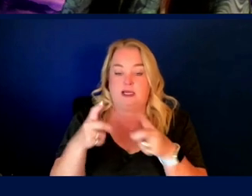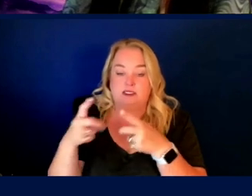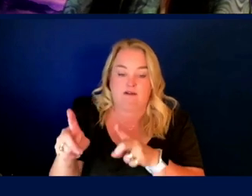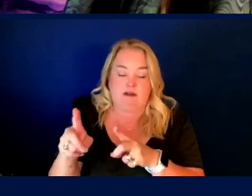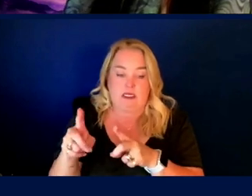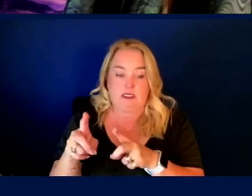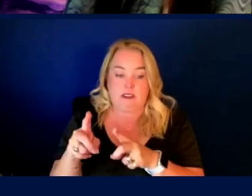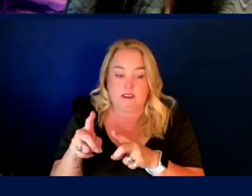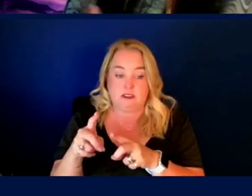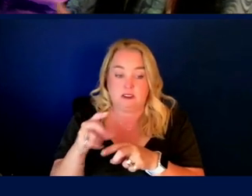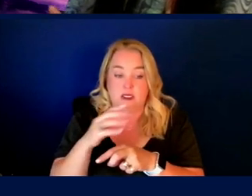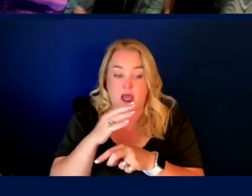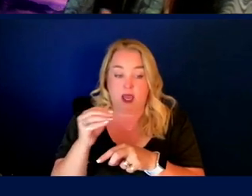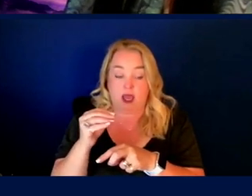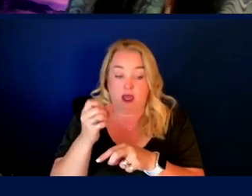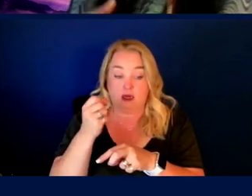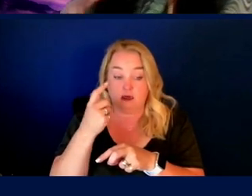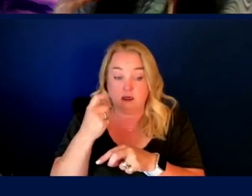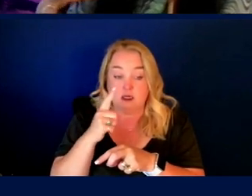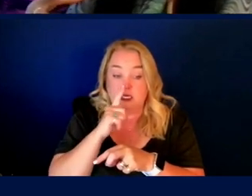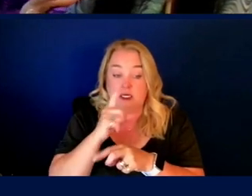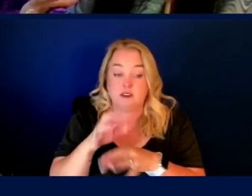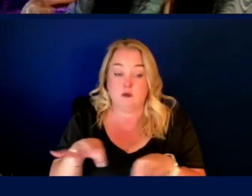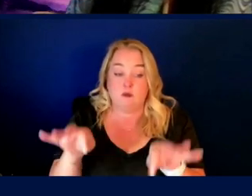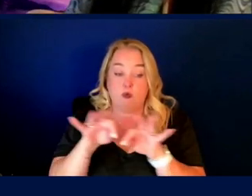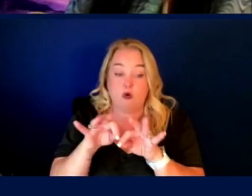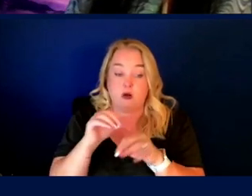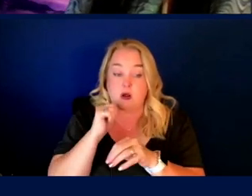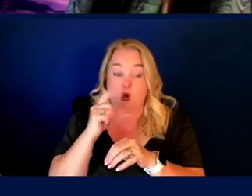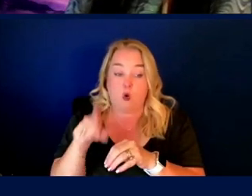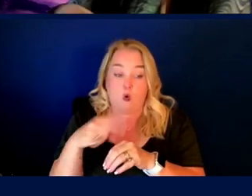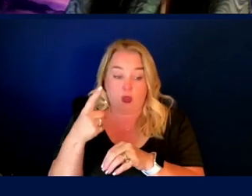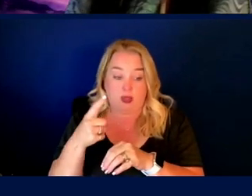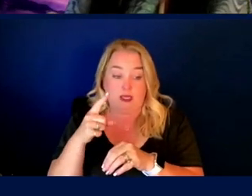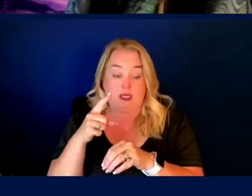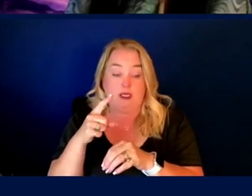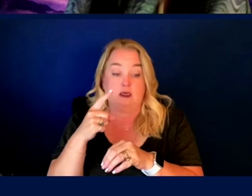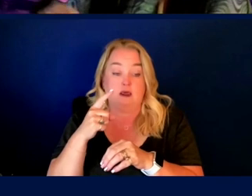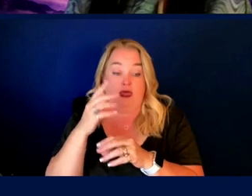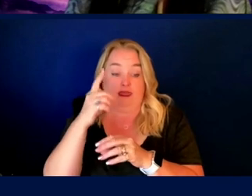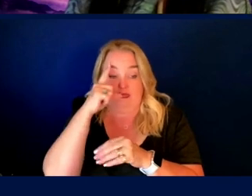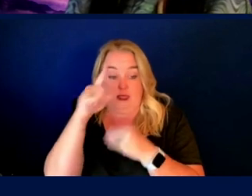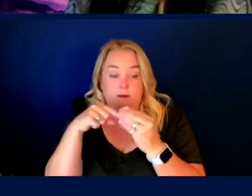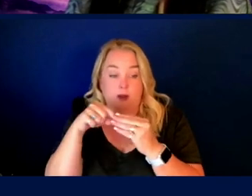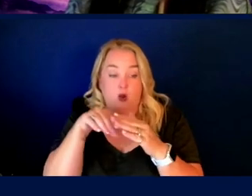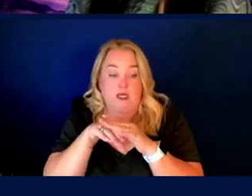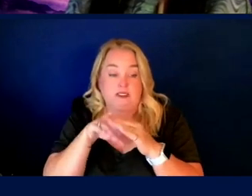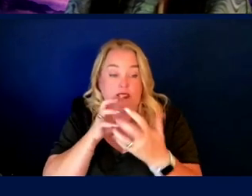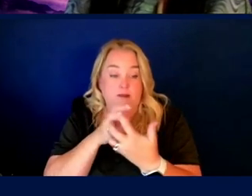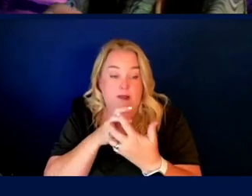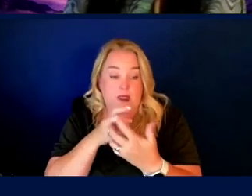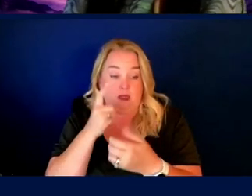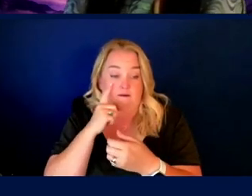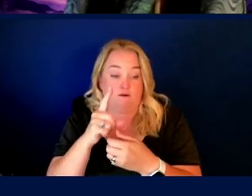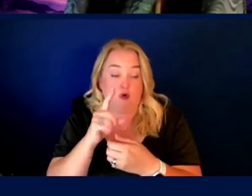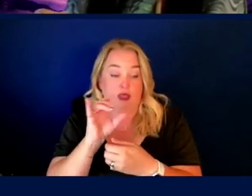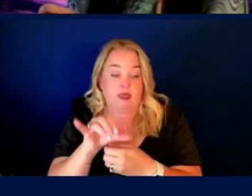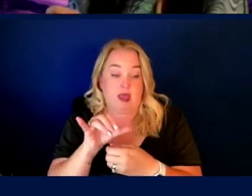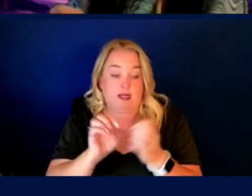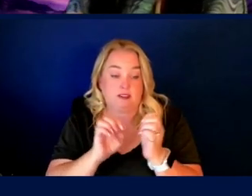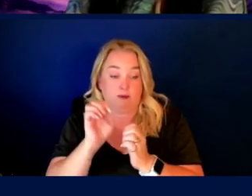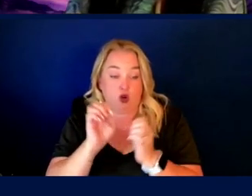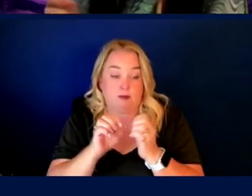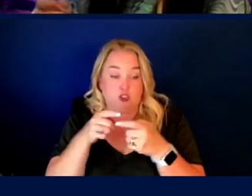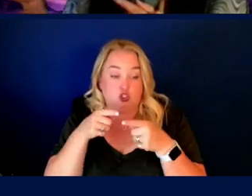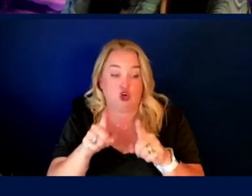of particular note, uh, it's essential to not only consider the accessibility of participating in the, uh, experiments during an analog